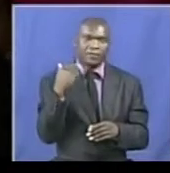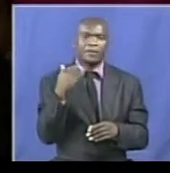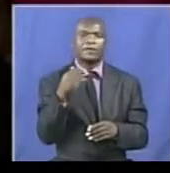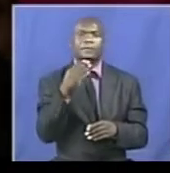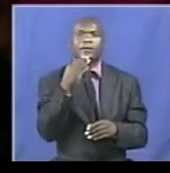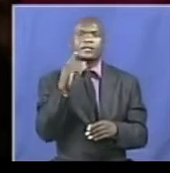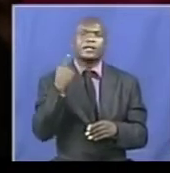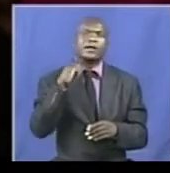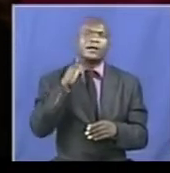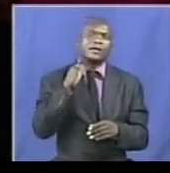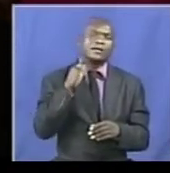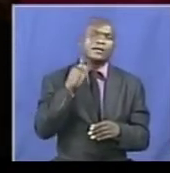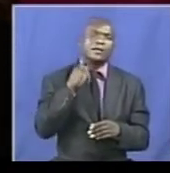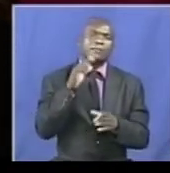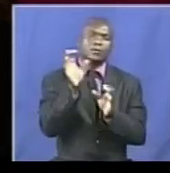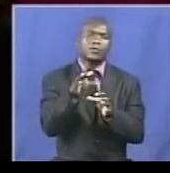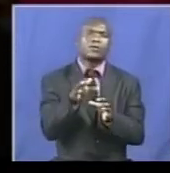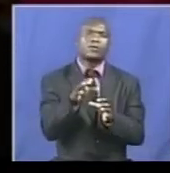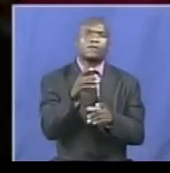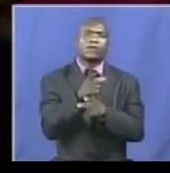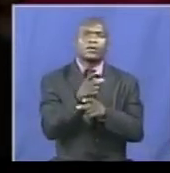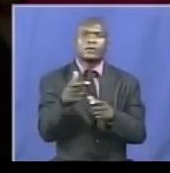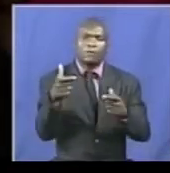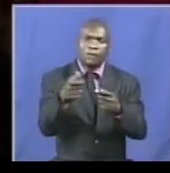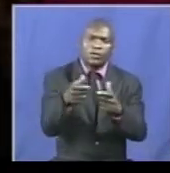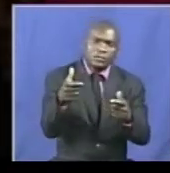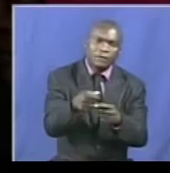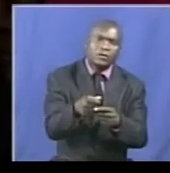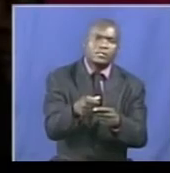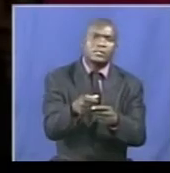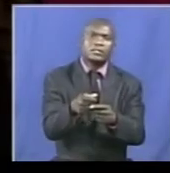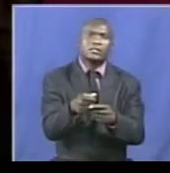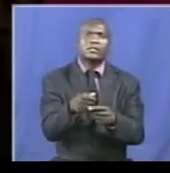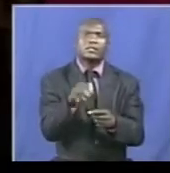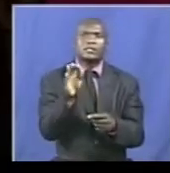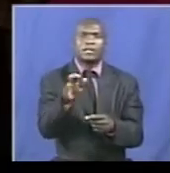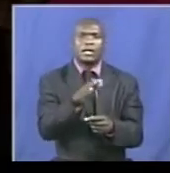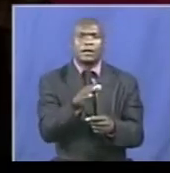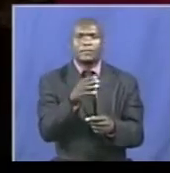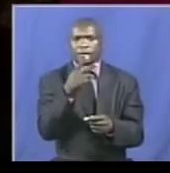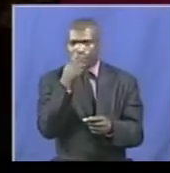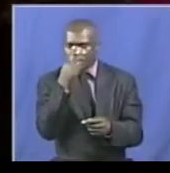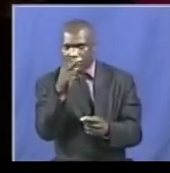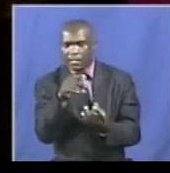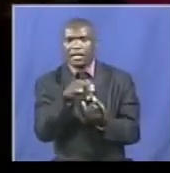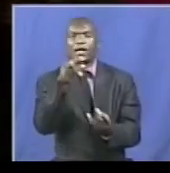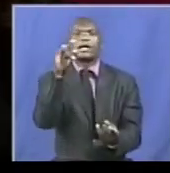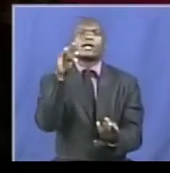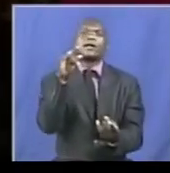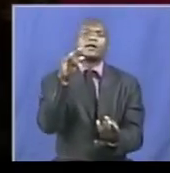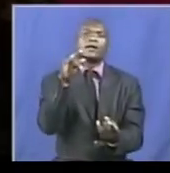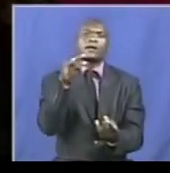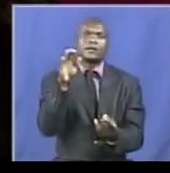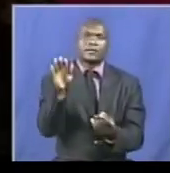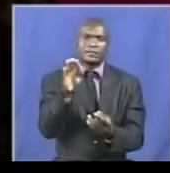for fuel for fuel. Myton Street My grow, I hear a or a girl I hear Wind.....